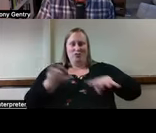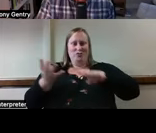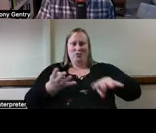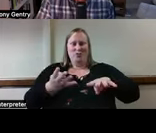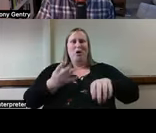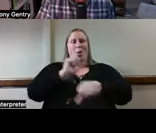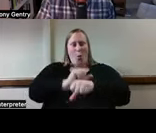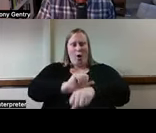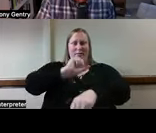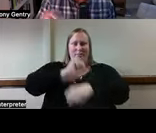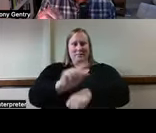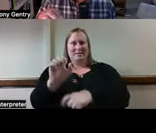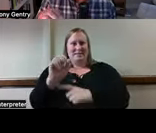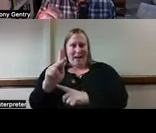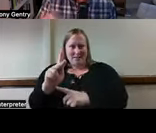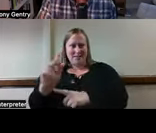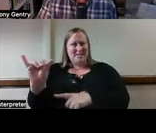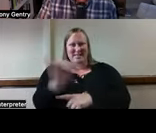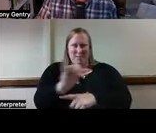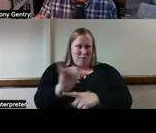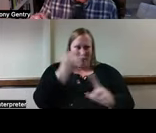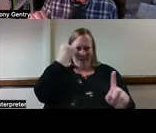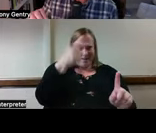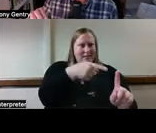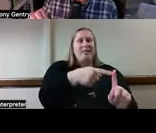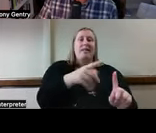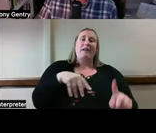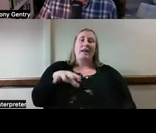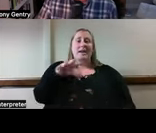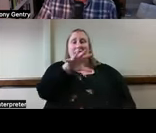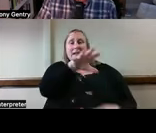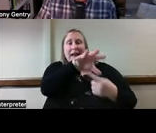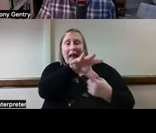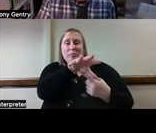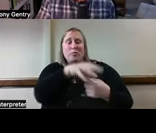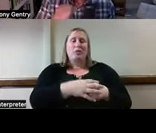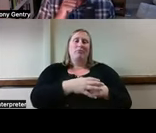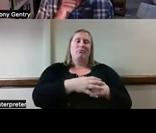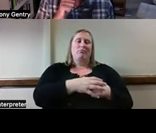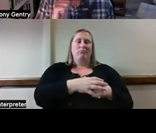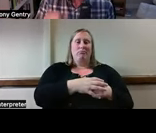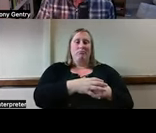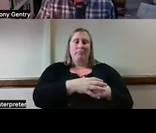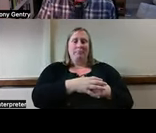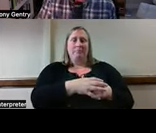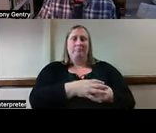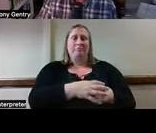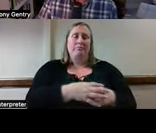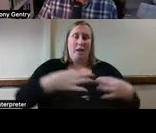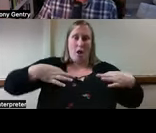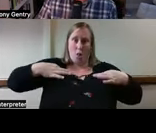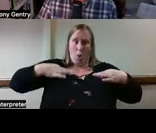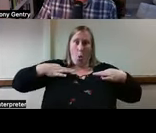work tasks. There are video cameras, and clothing-based sensors on many workers today.